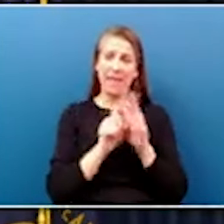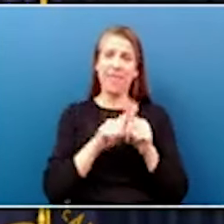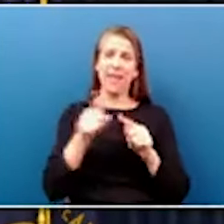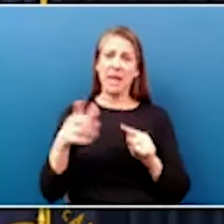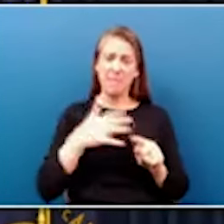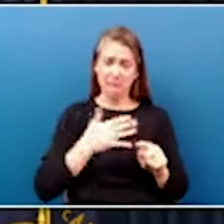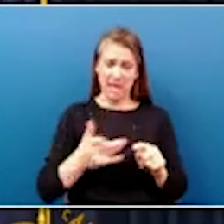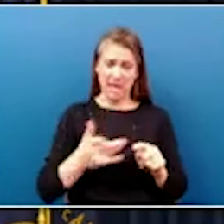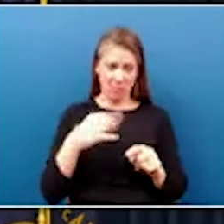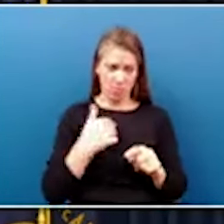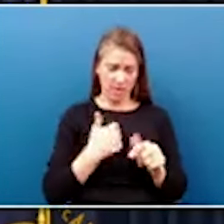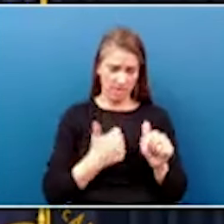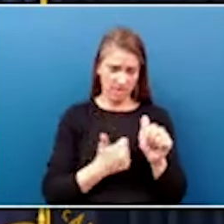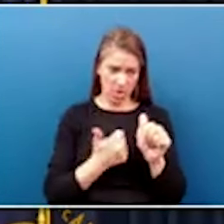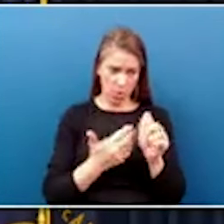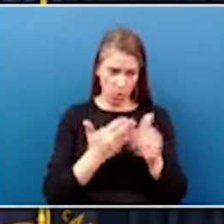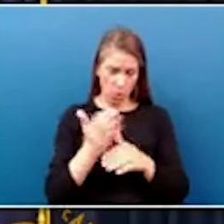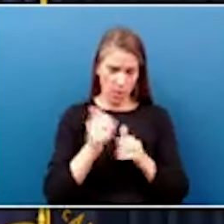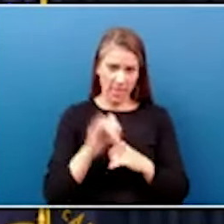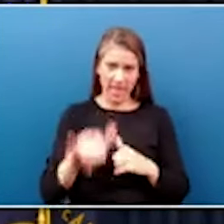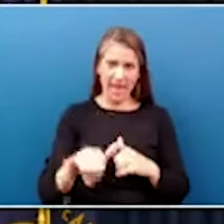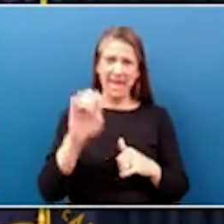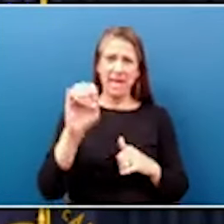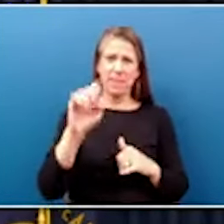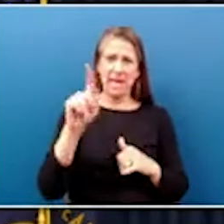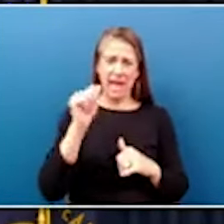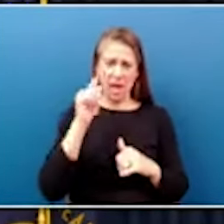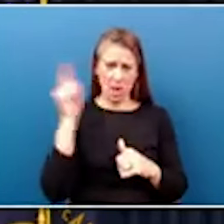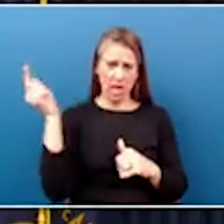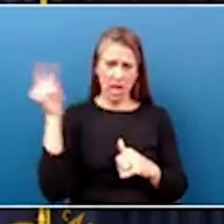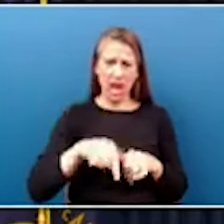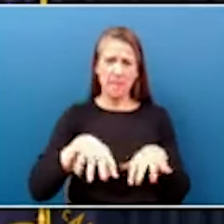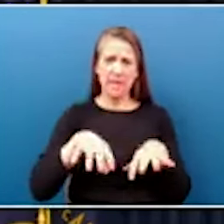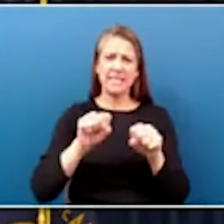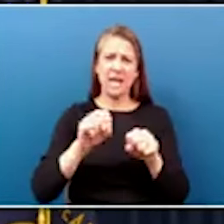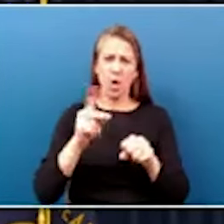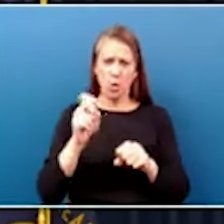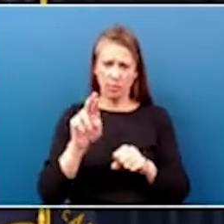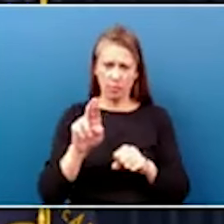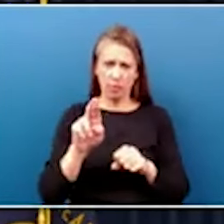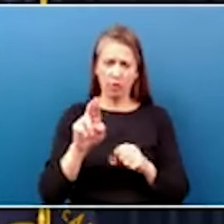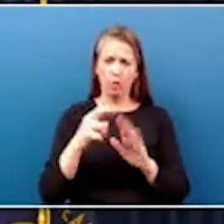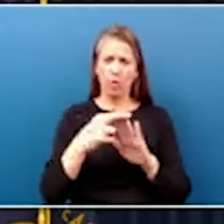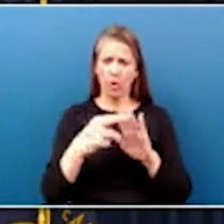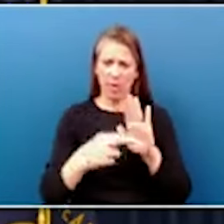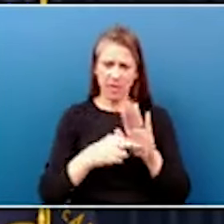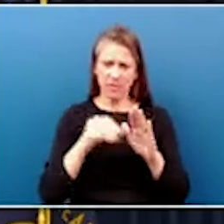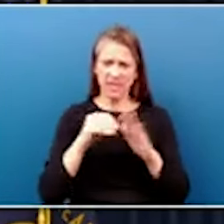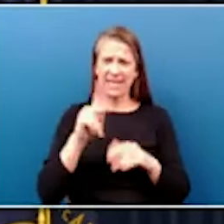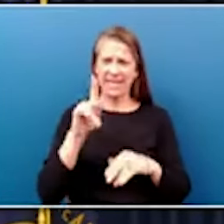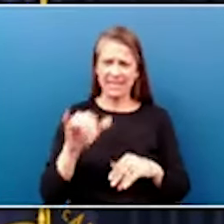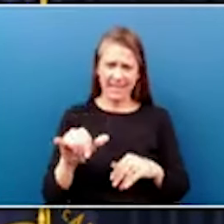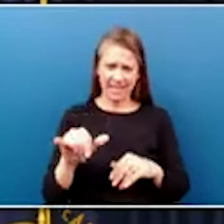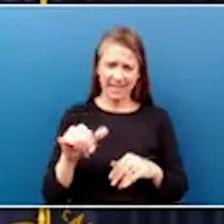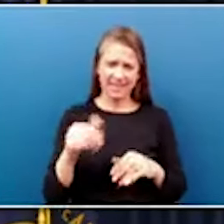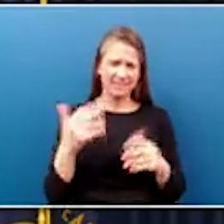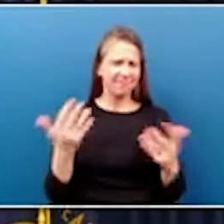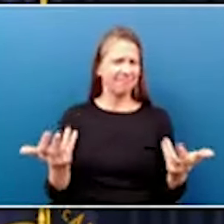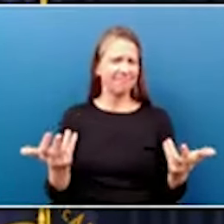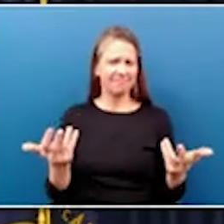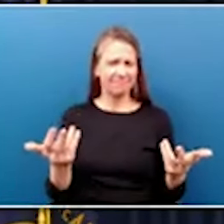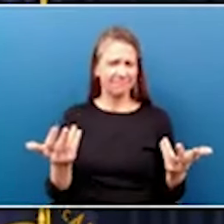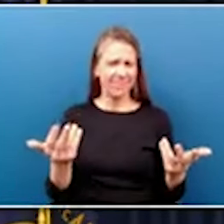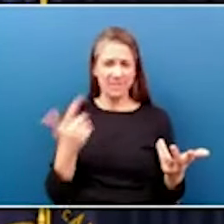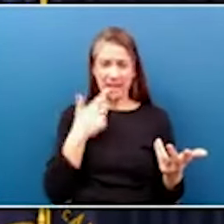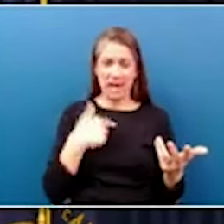followed through on it, the EPA would come and take over regulation in Kentucky. So it's saying, I don't like this big,